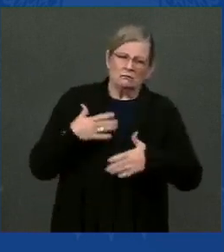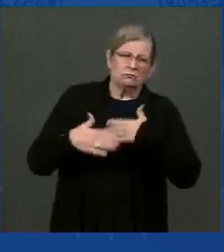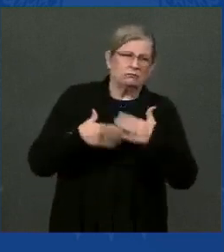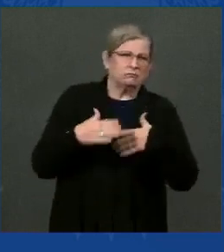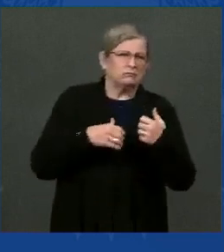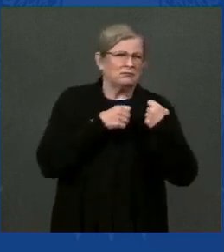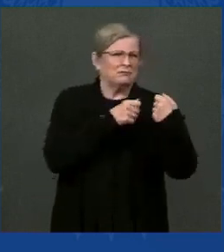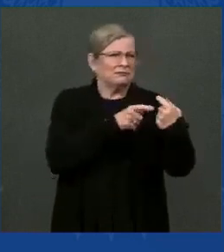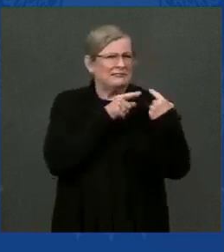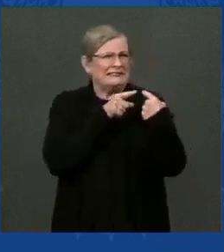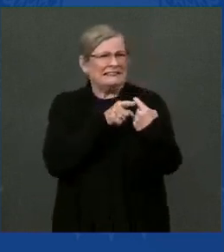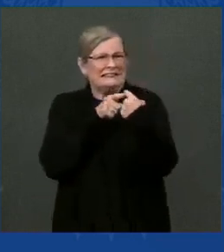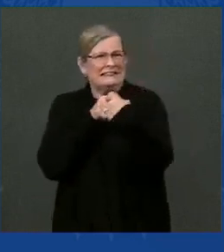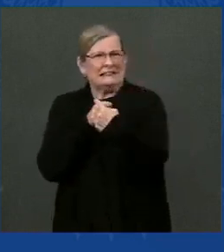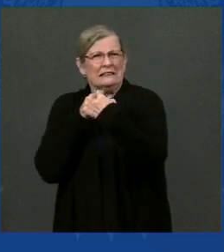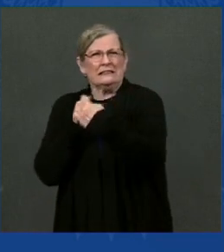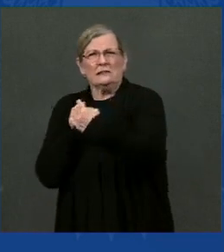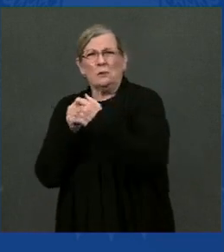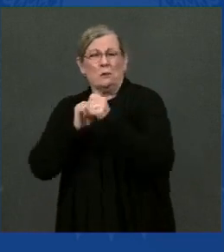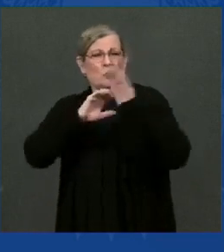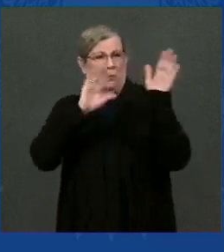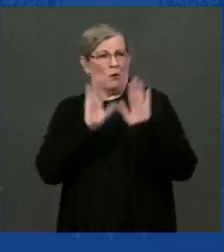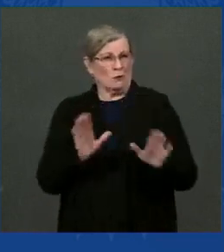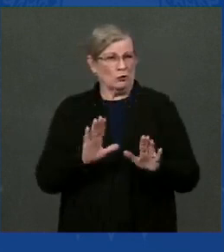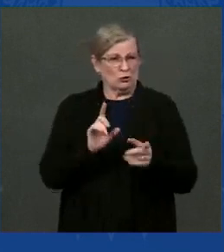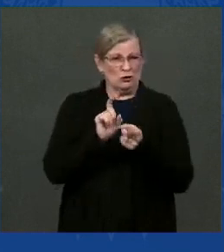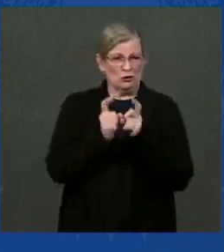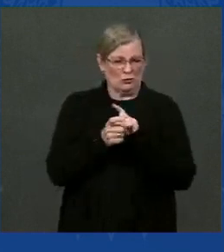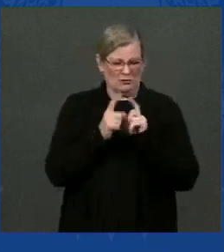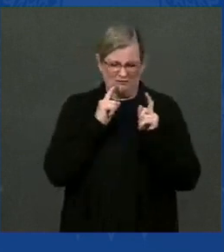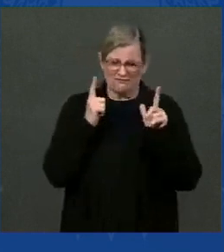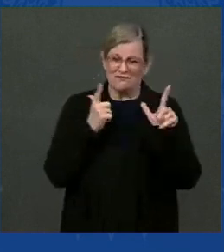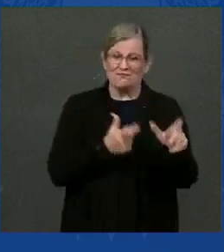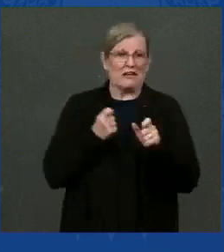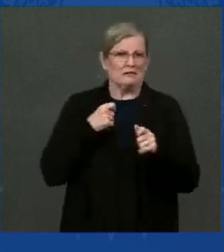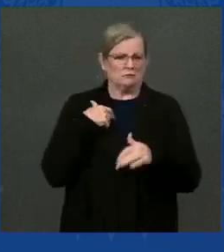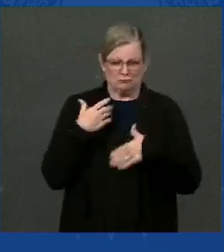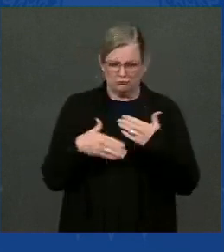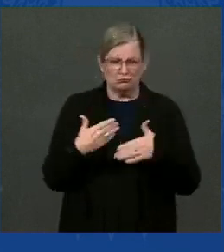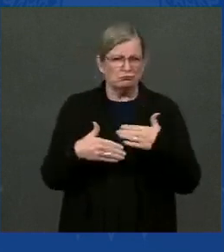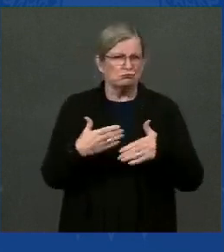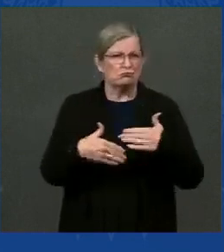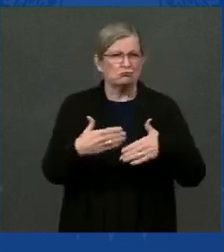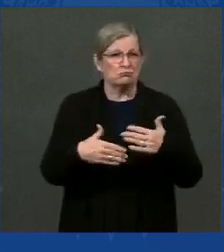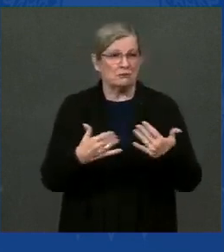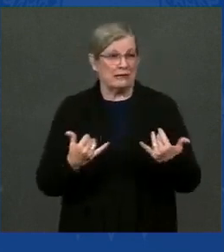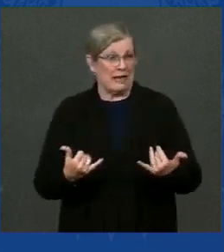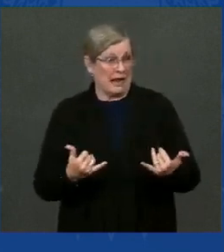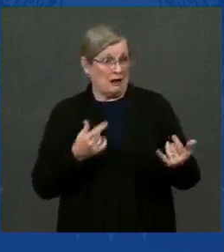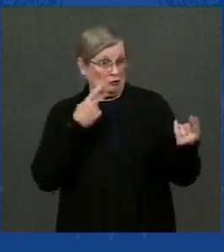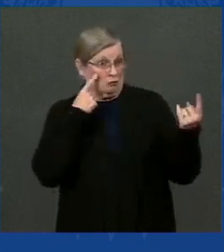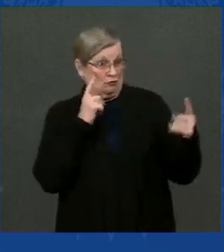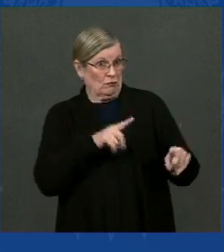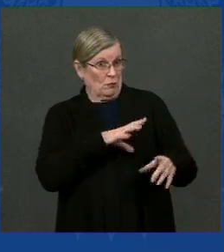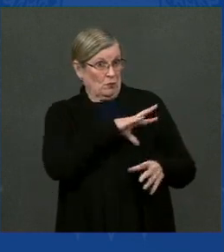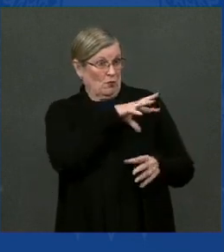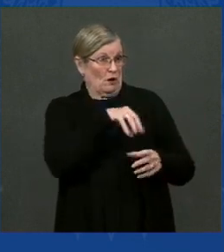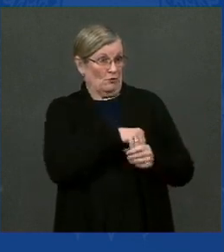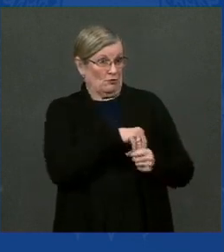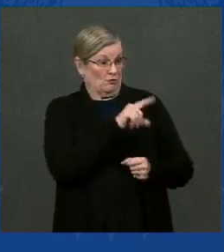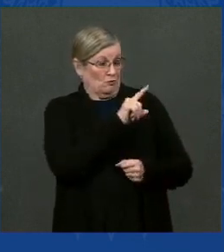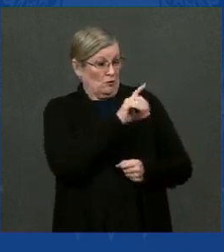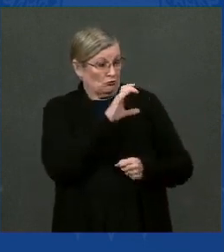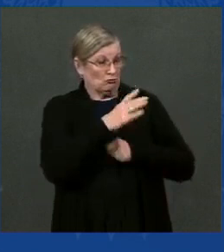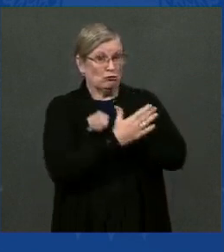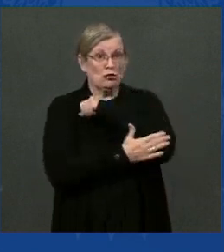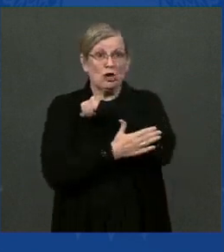And we have to keep accelerating our progress. Today's agreement by more than 100 countries, representing 85 percent of the world's